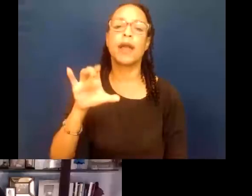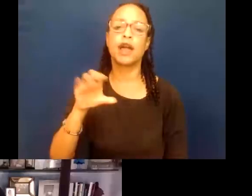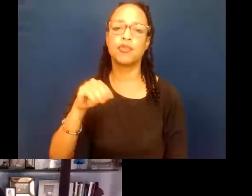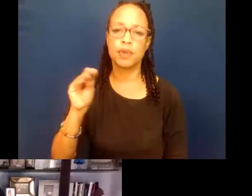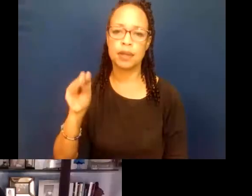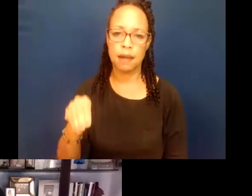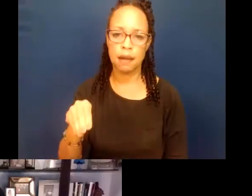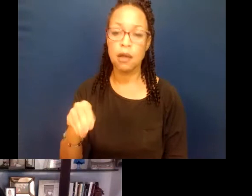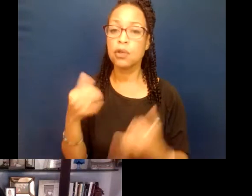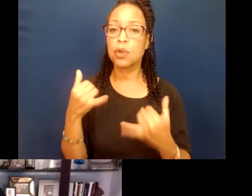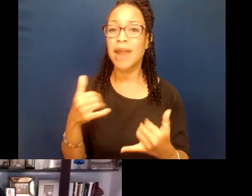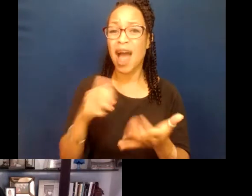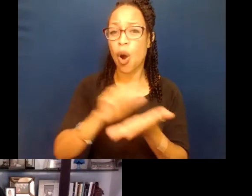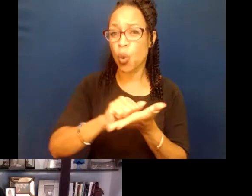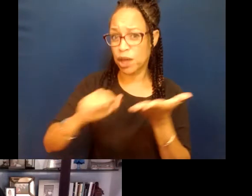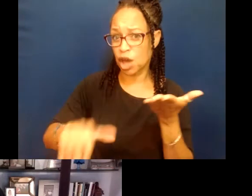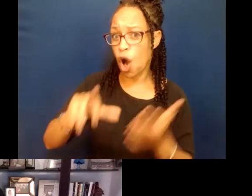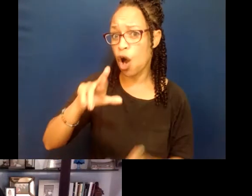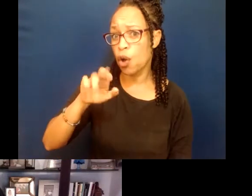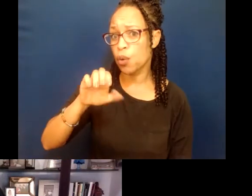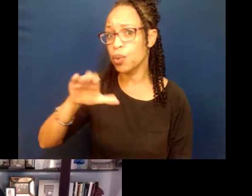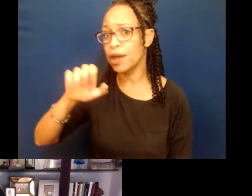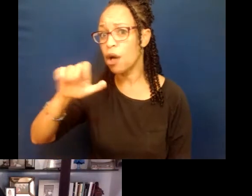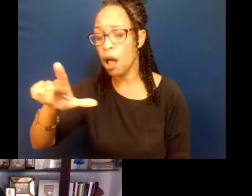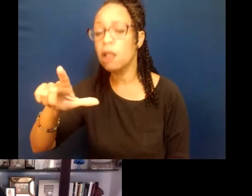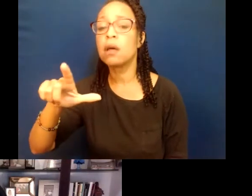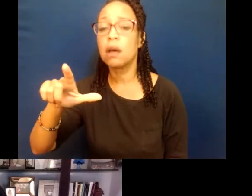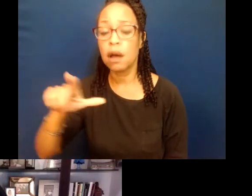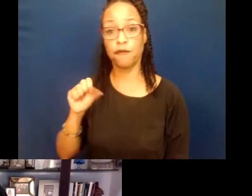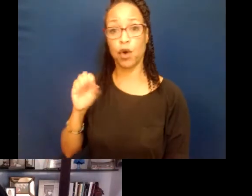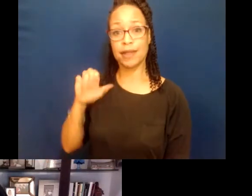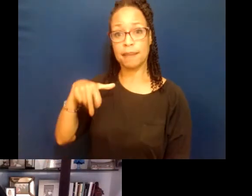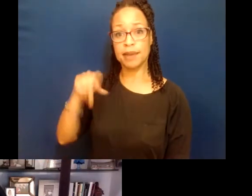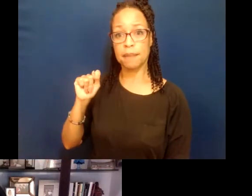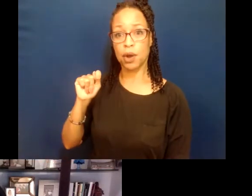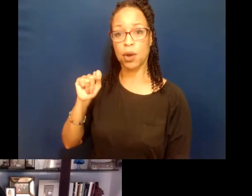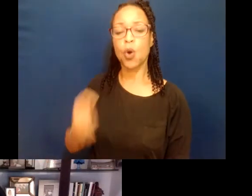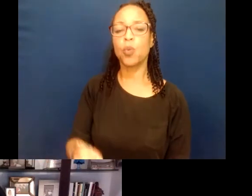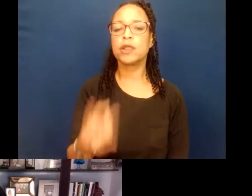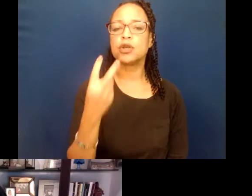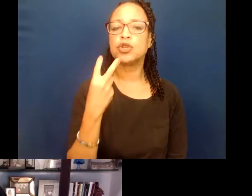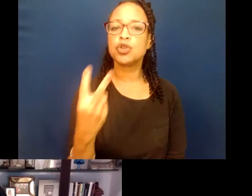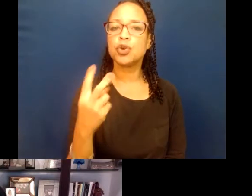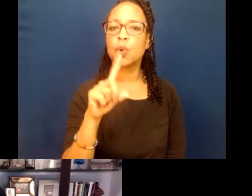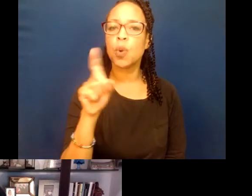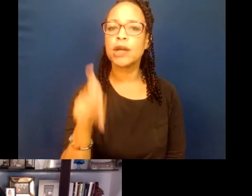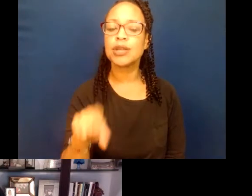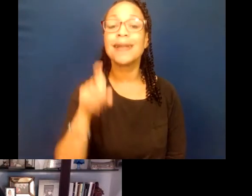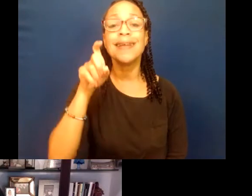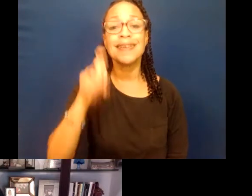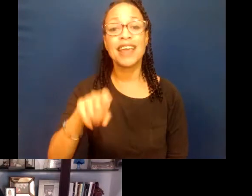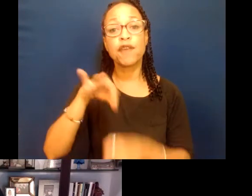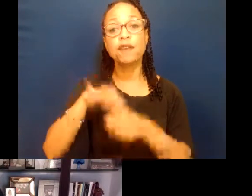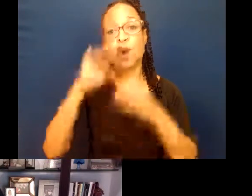you're looking at a recall that is a special election off-cycle in September with two questions. There's a need for voter education.